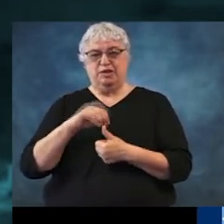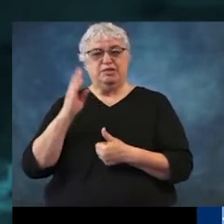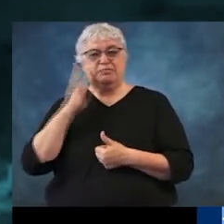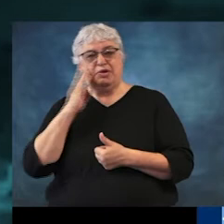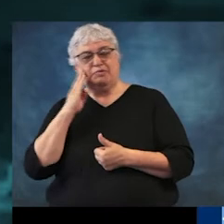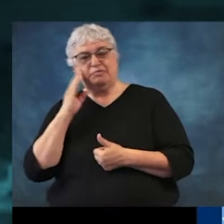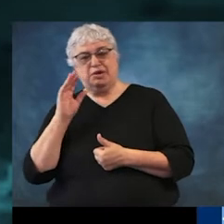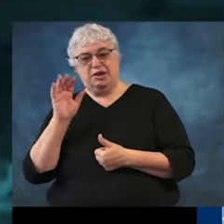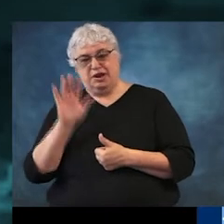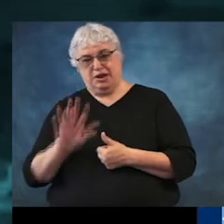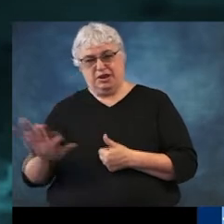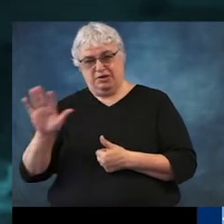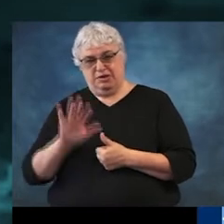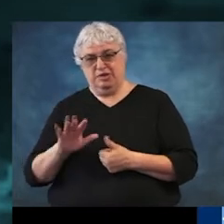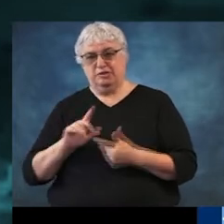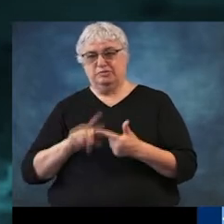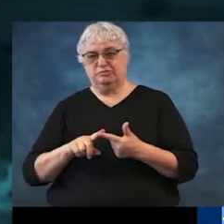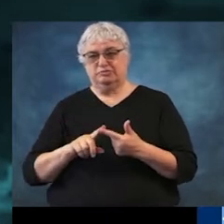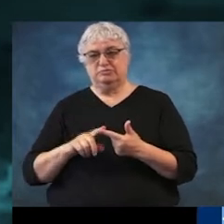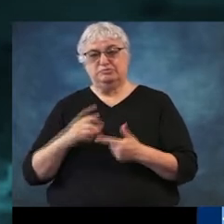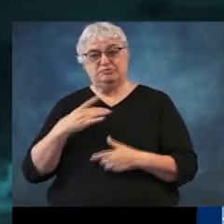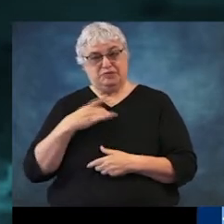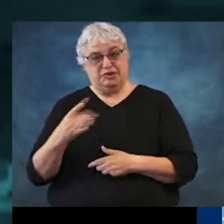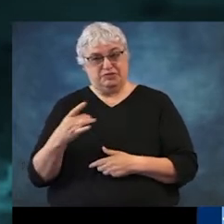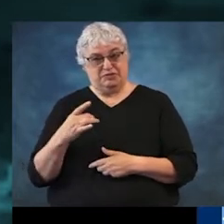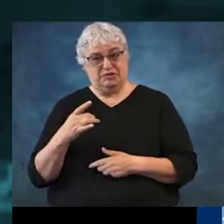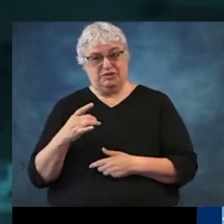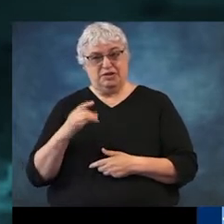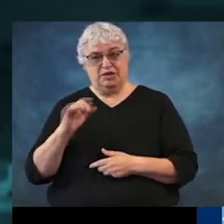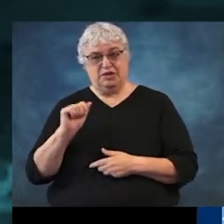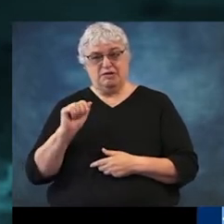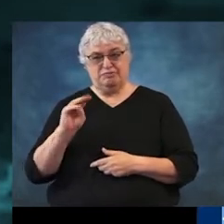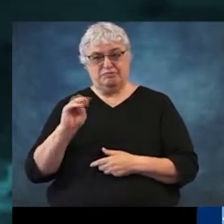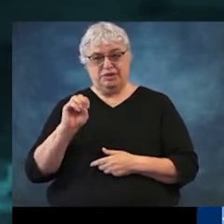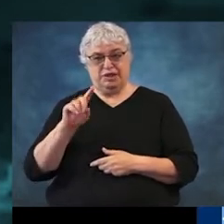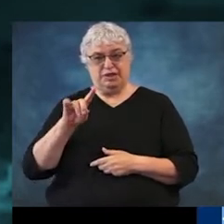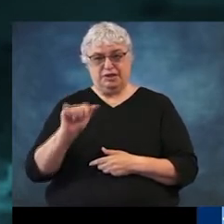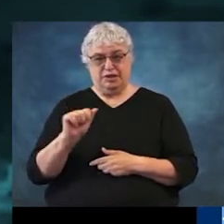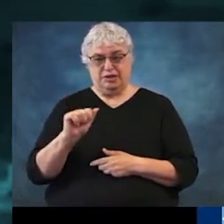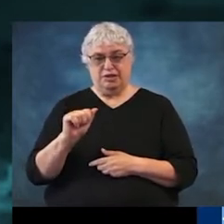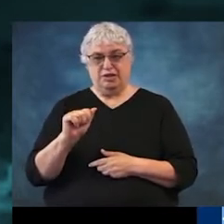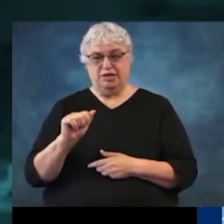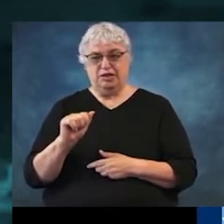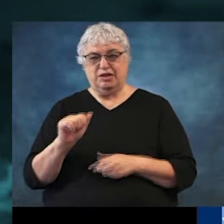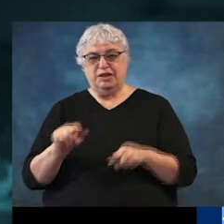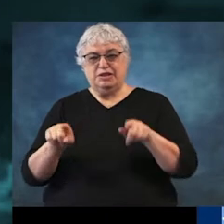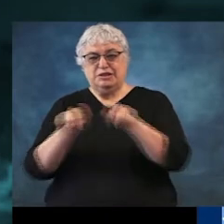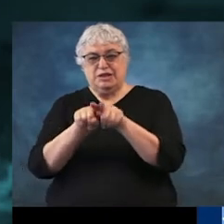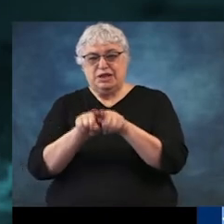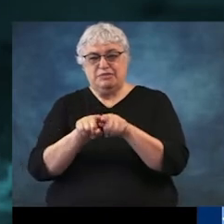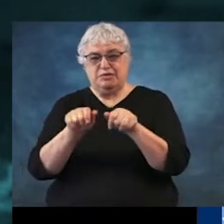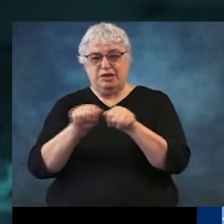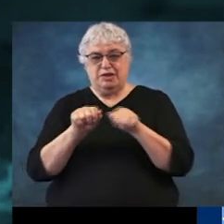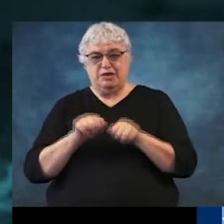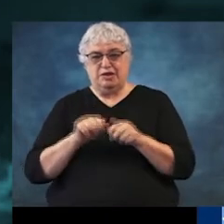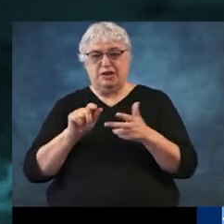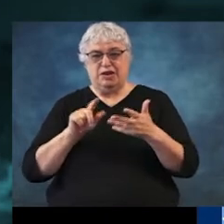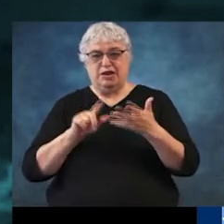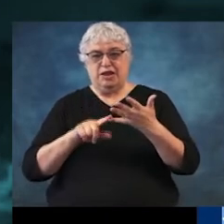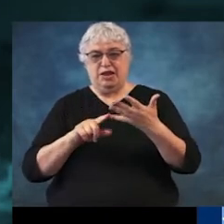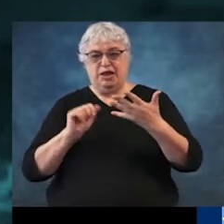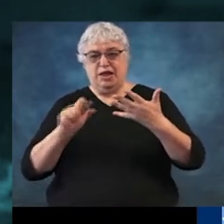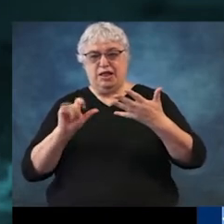Beaumont-Port Arthur area. Interestingly enough, Imelda, fan at Texas, is over in the same location. And so is Allison